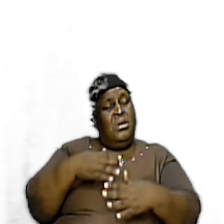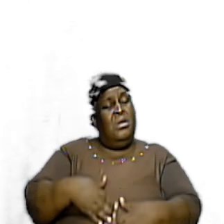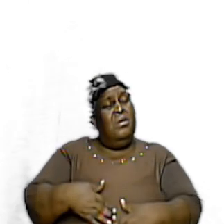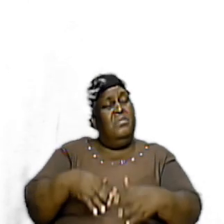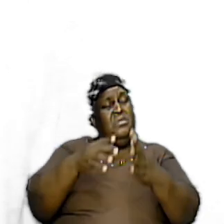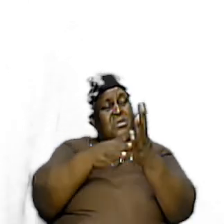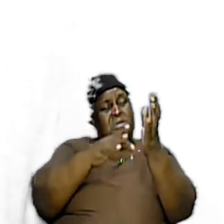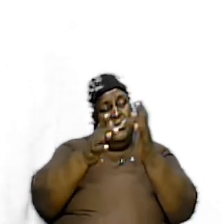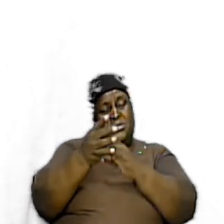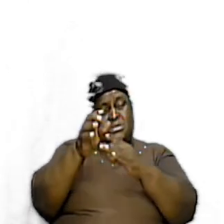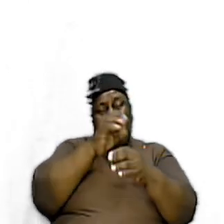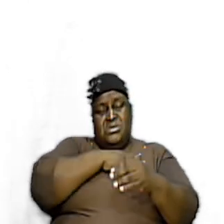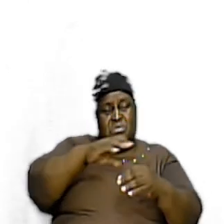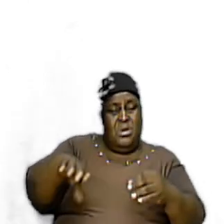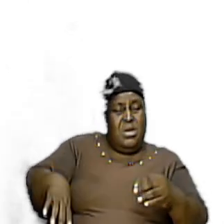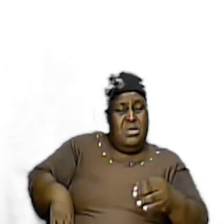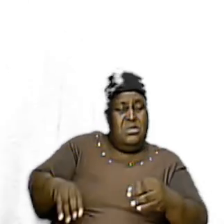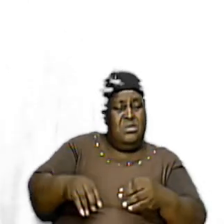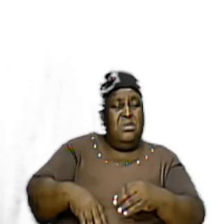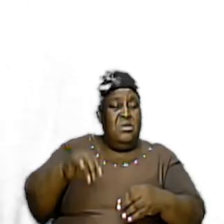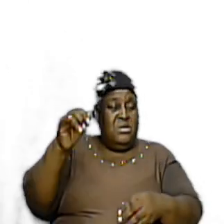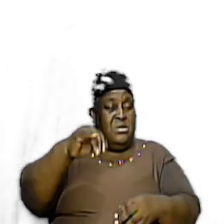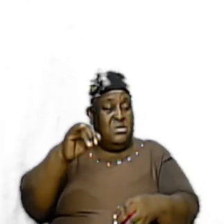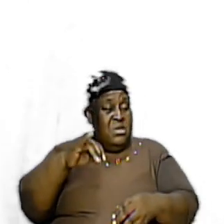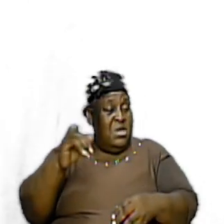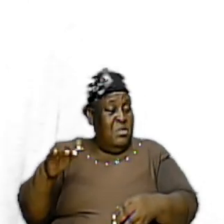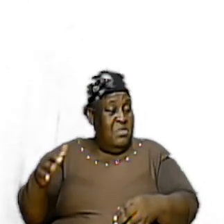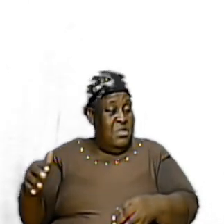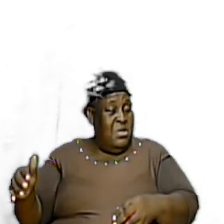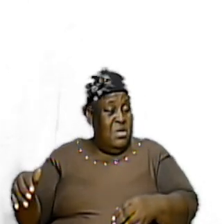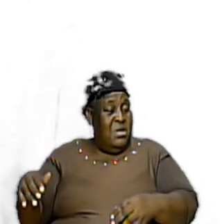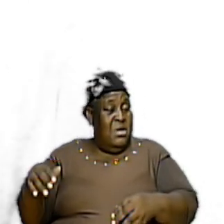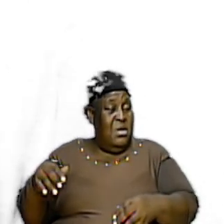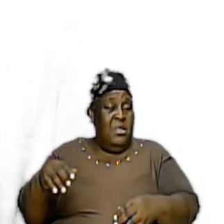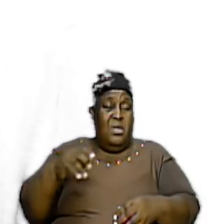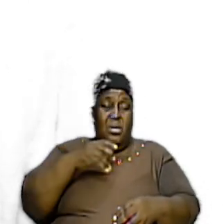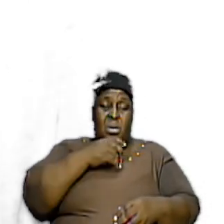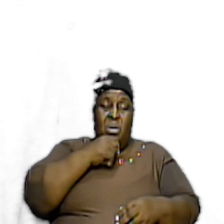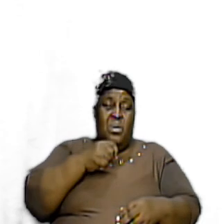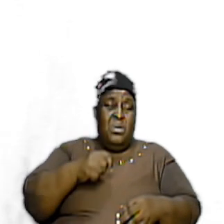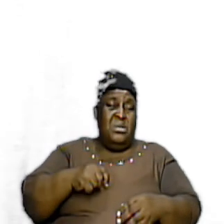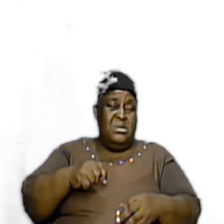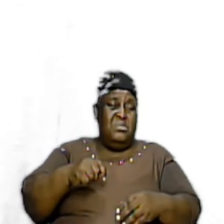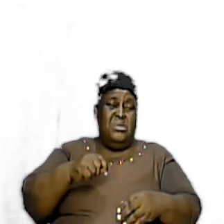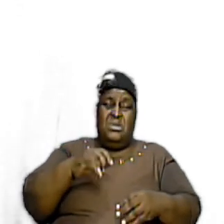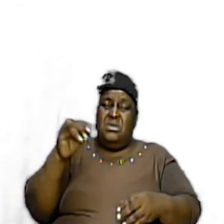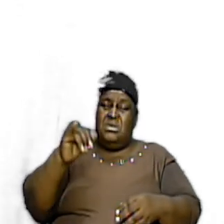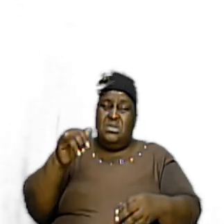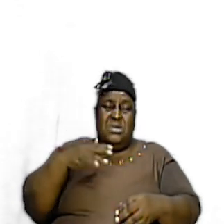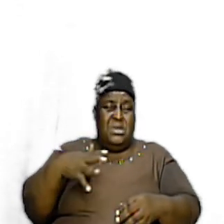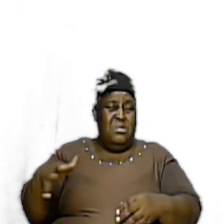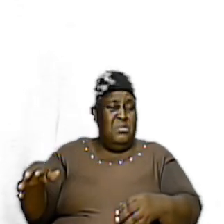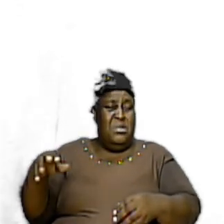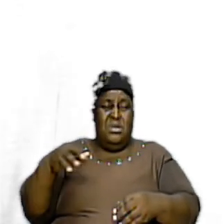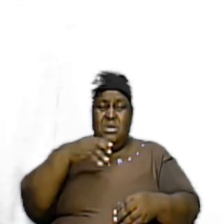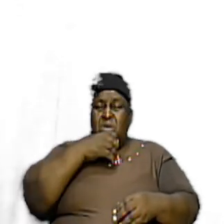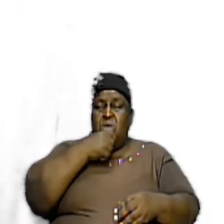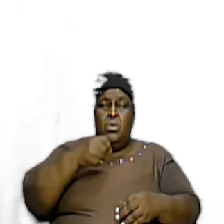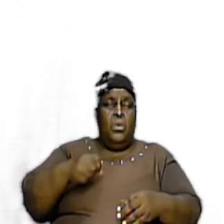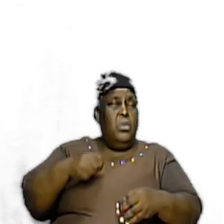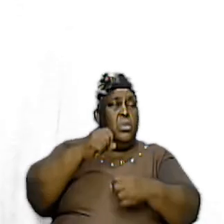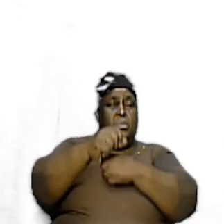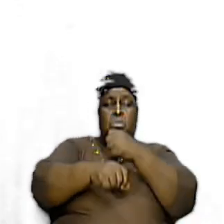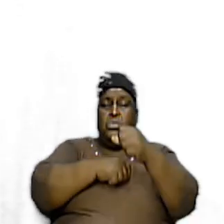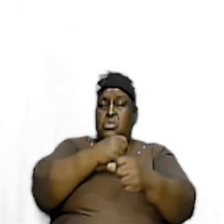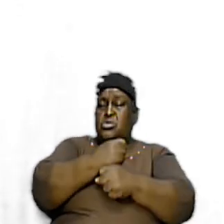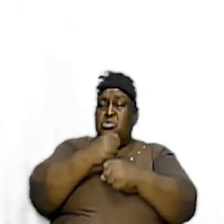better Understand it It was the same Thing in the Old Testament Is the same Thing in the New Testament And the Scriptures are Here for